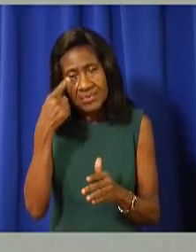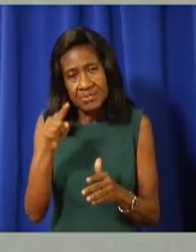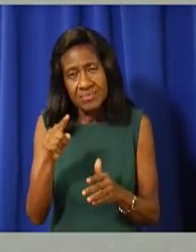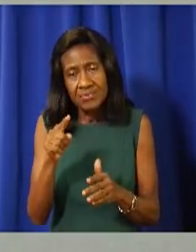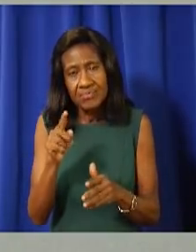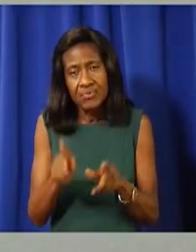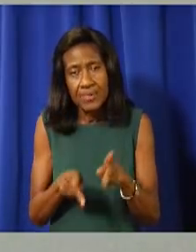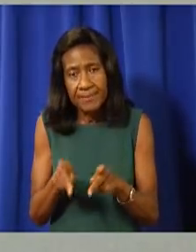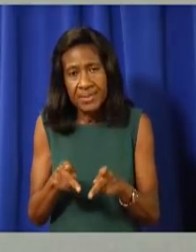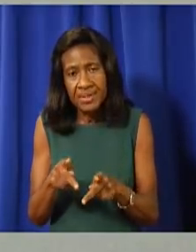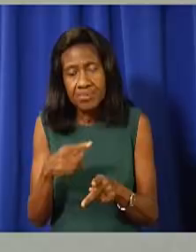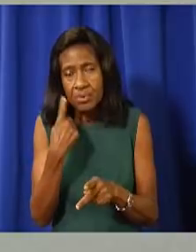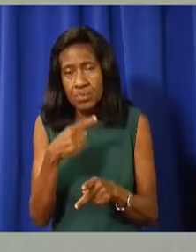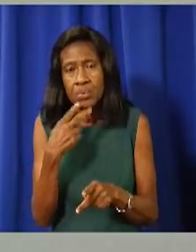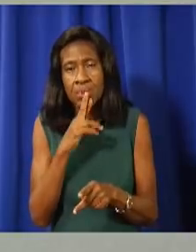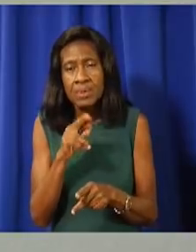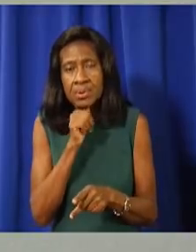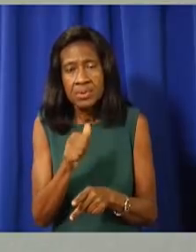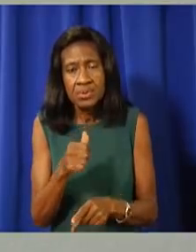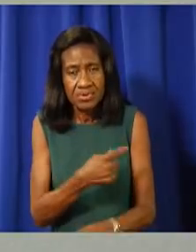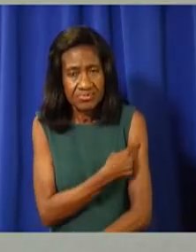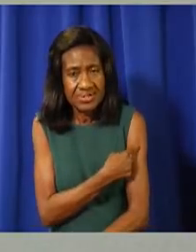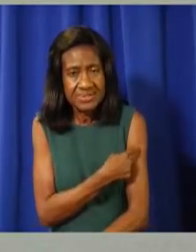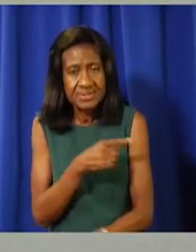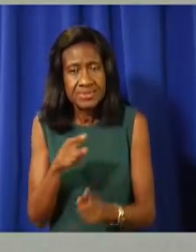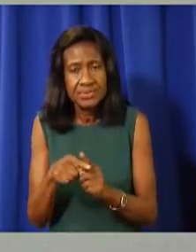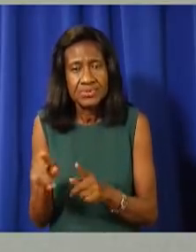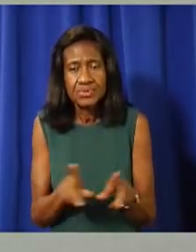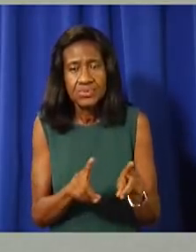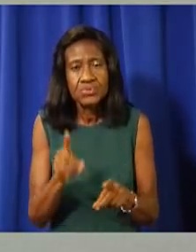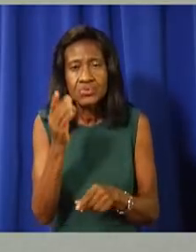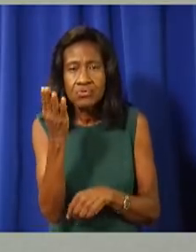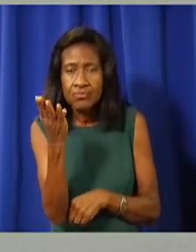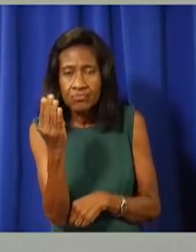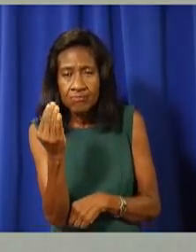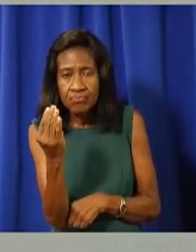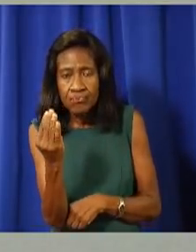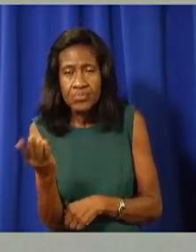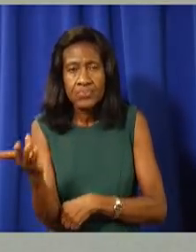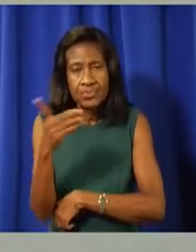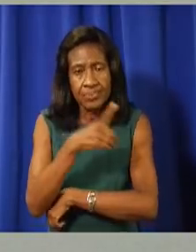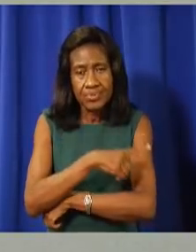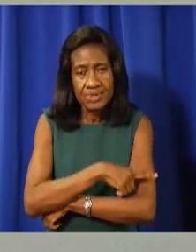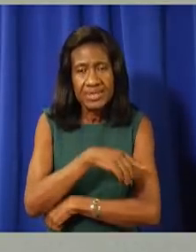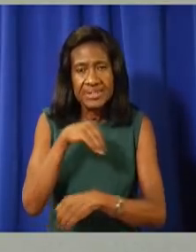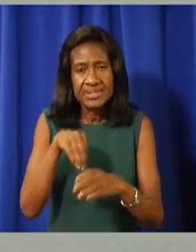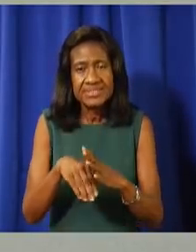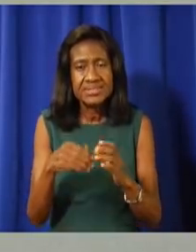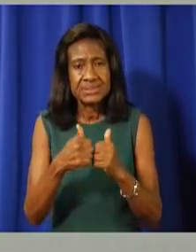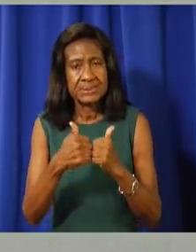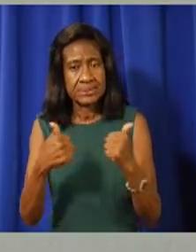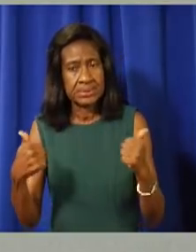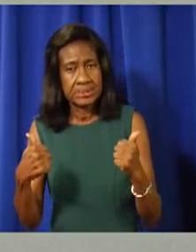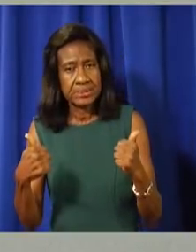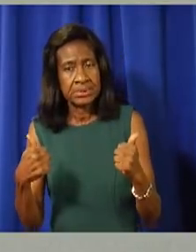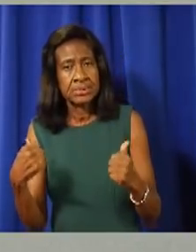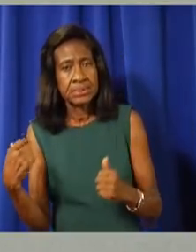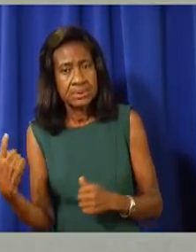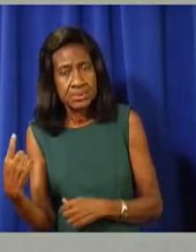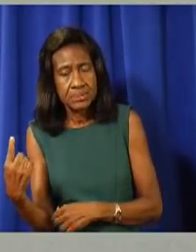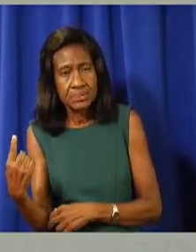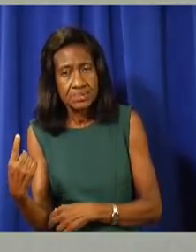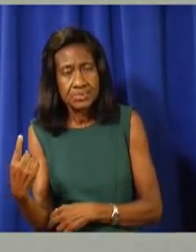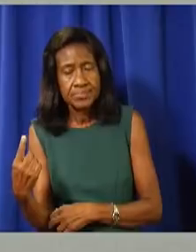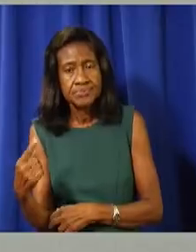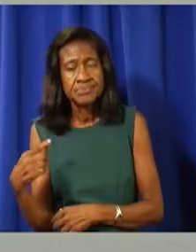days. But I do sort of believe we have to move forward as a jurisdiction and we have to not